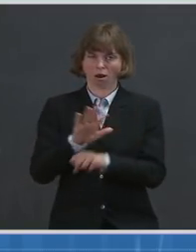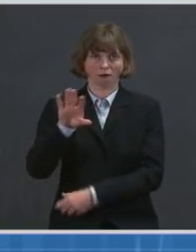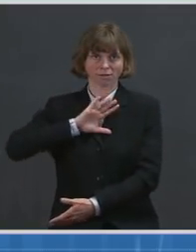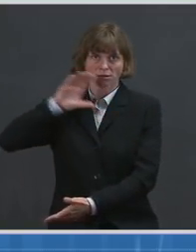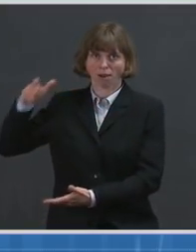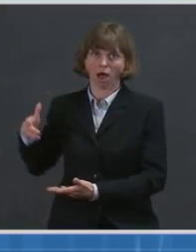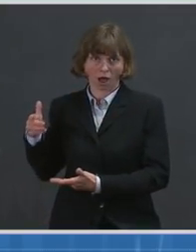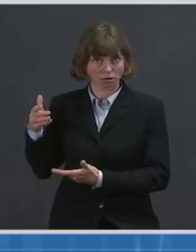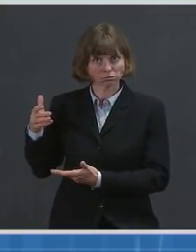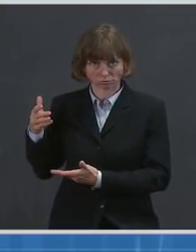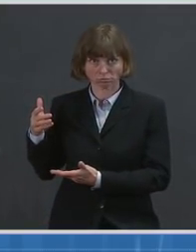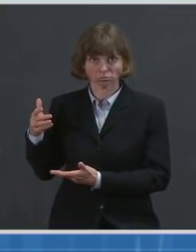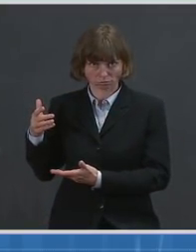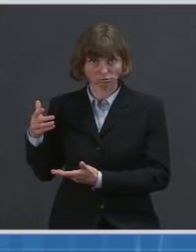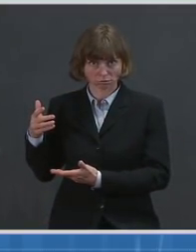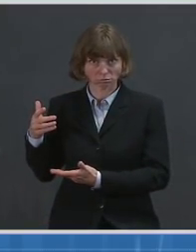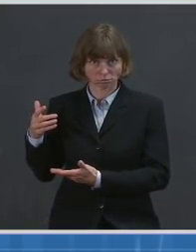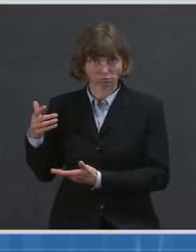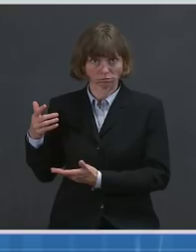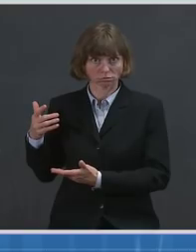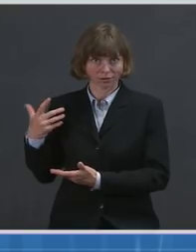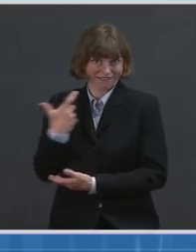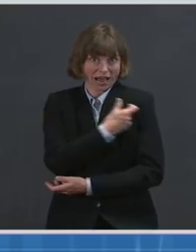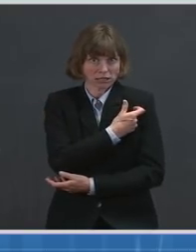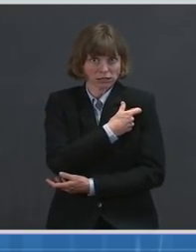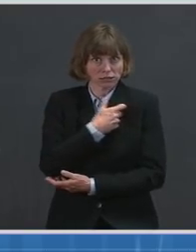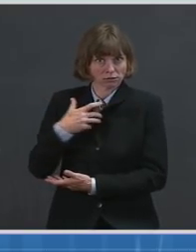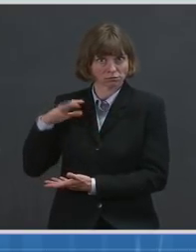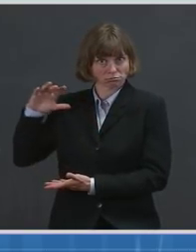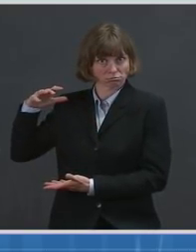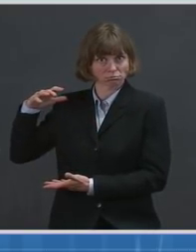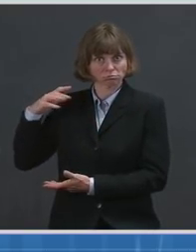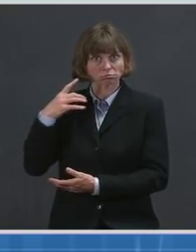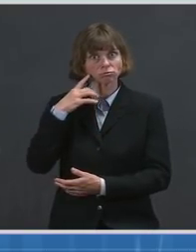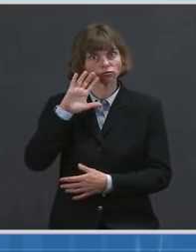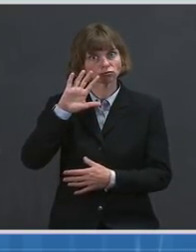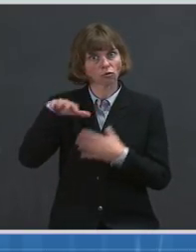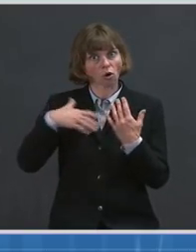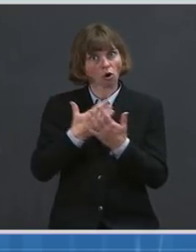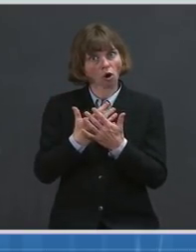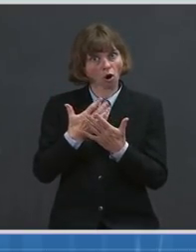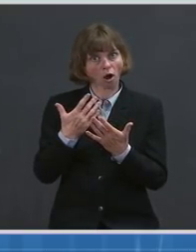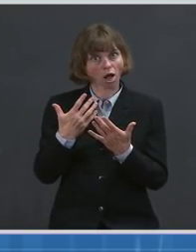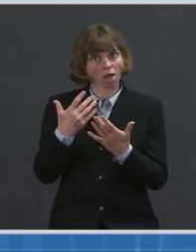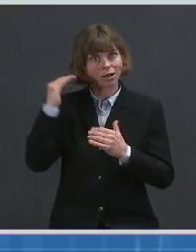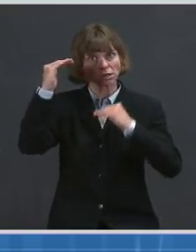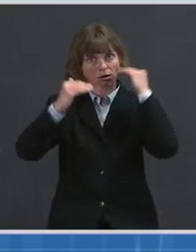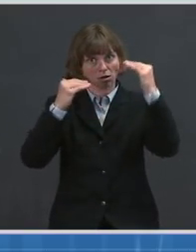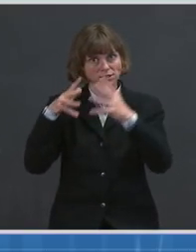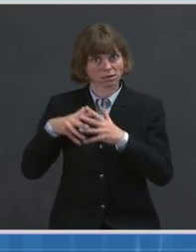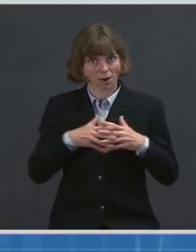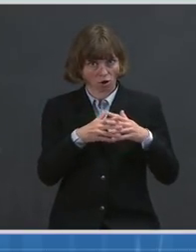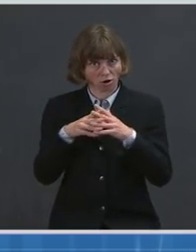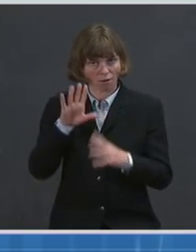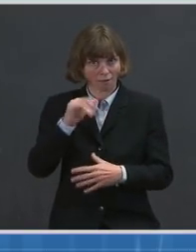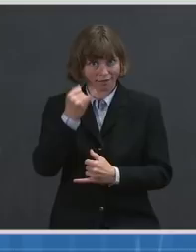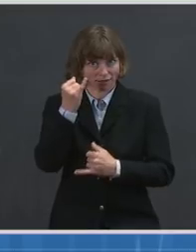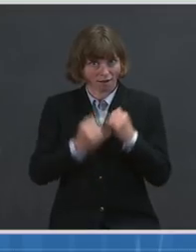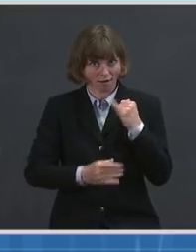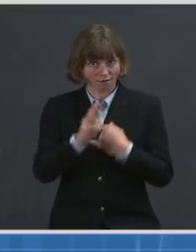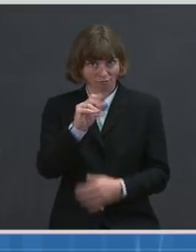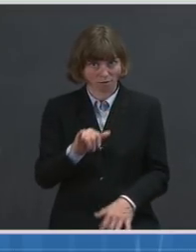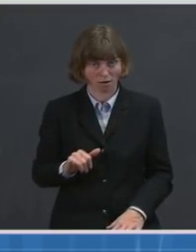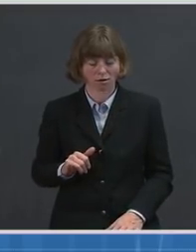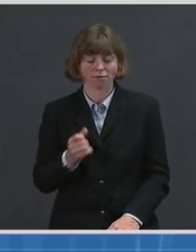vaccine supply to vaccinate all adult Americans by the end of May. Now, we need to ramp